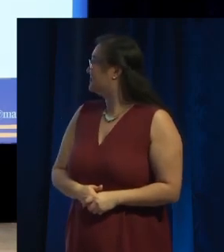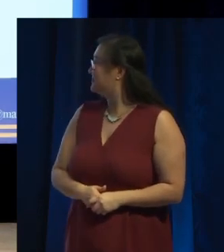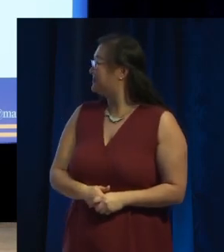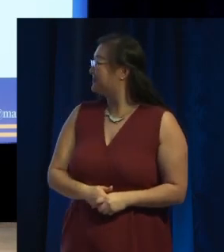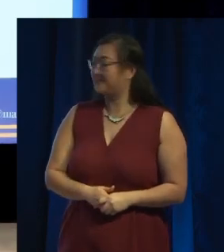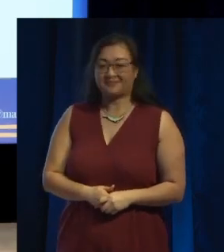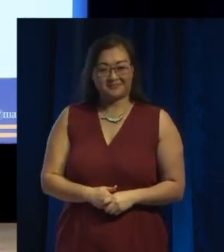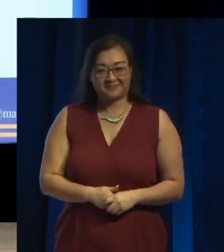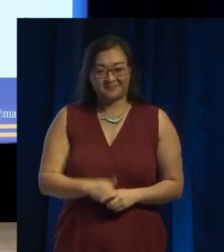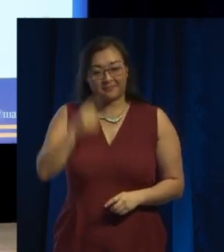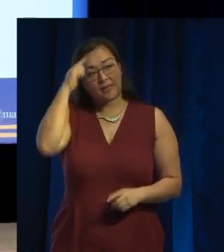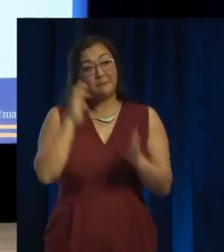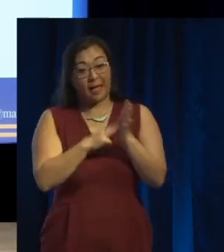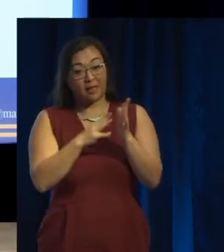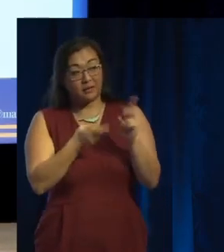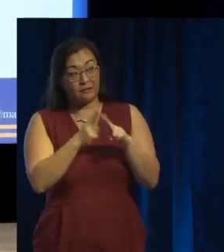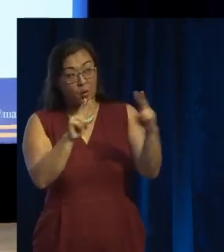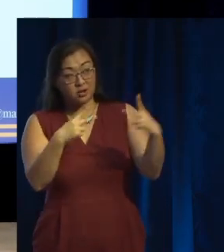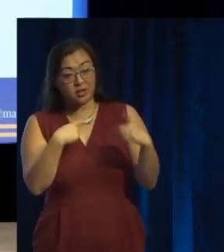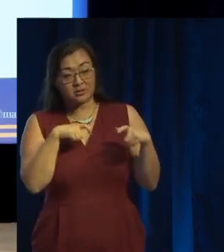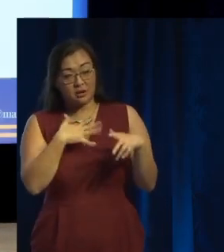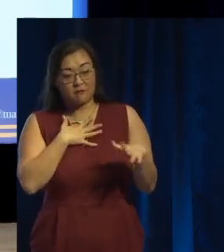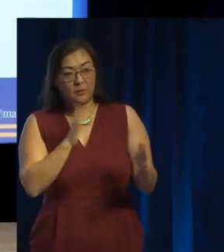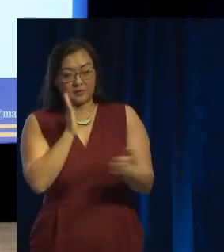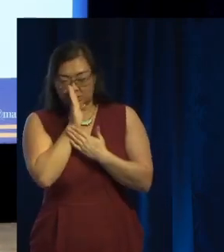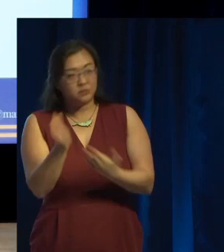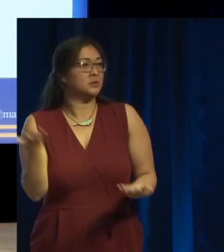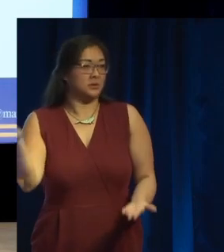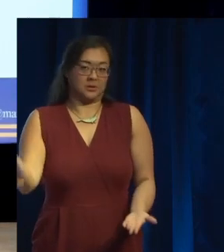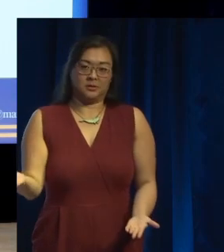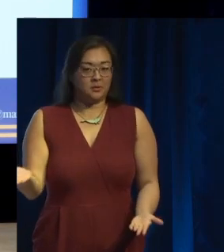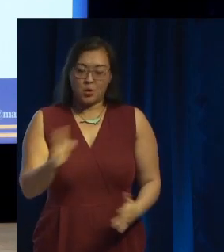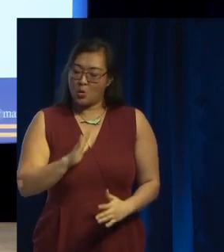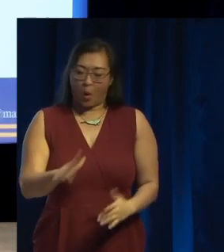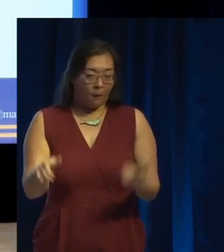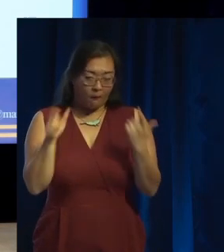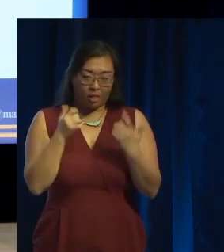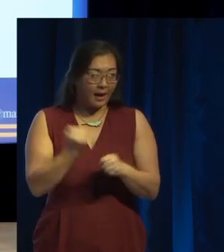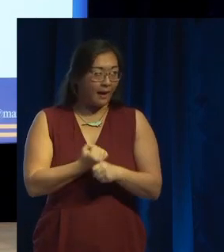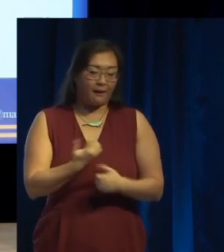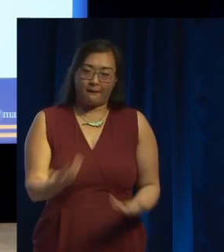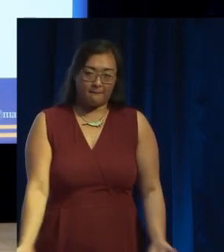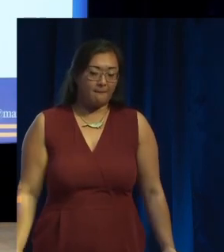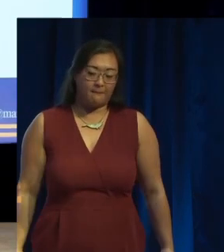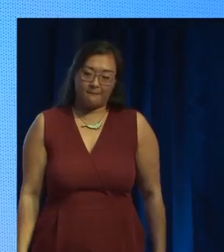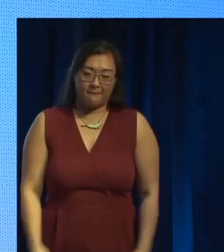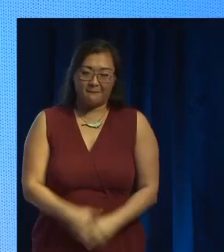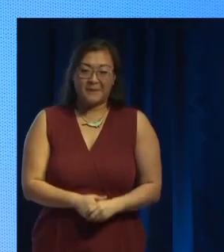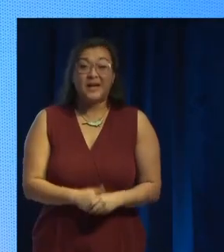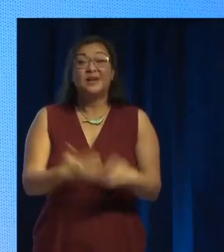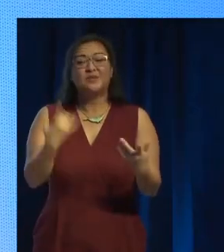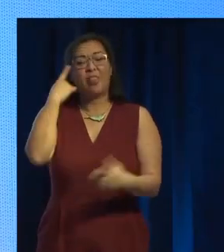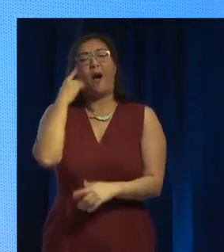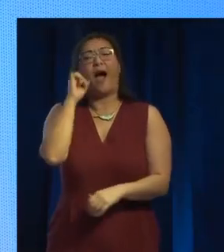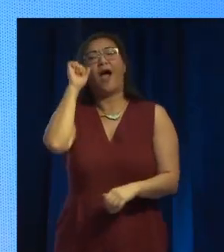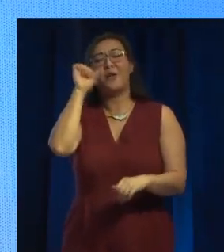Mel, if you're watching, I do still love you, but seriously, dude, not a cool game. So, I thought, I know what I'm going to do with this puzzle. I'm going to